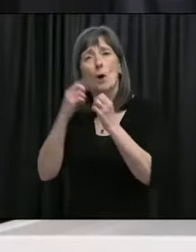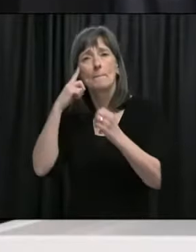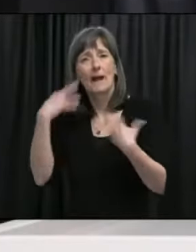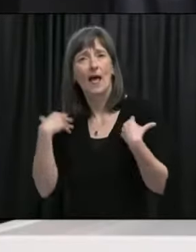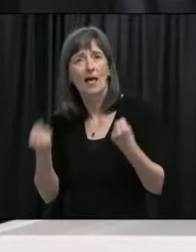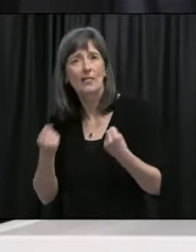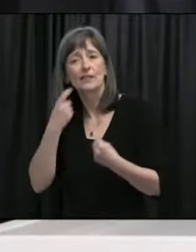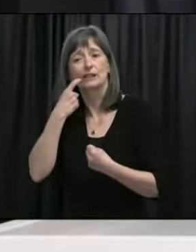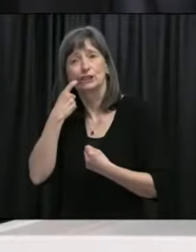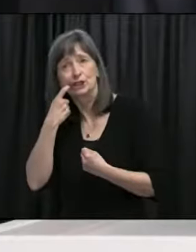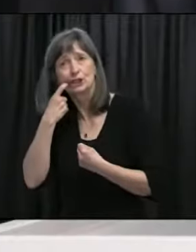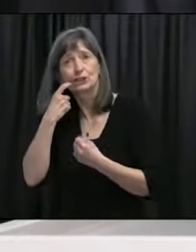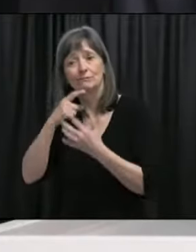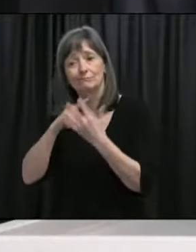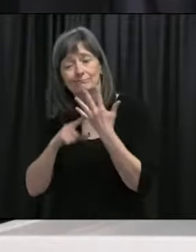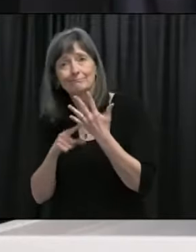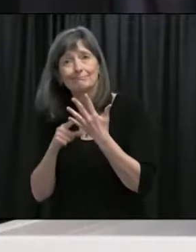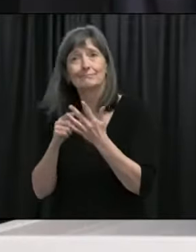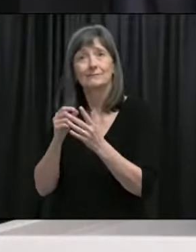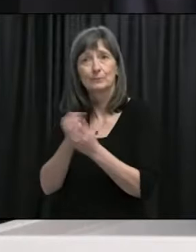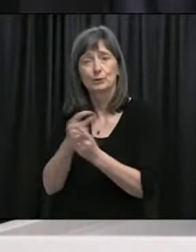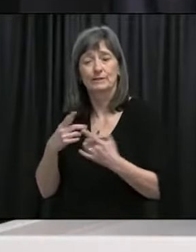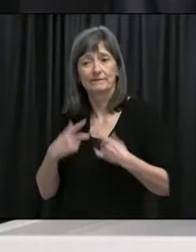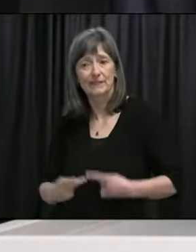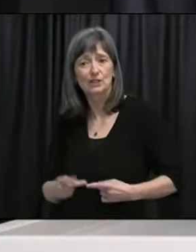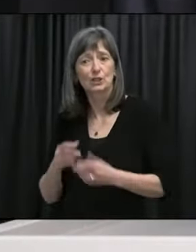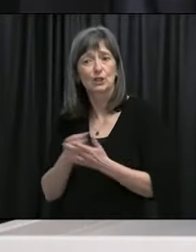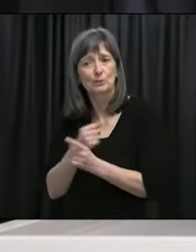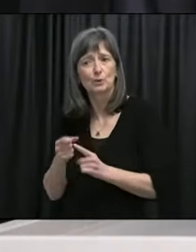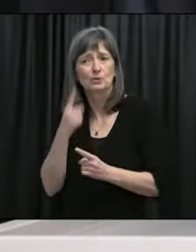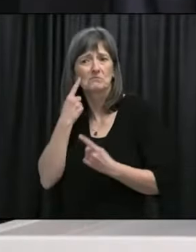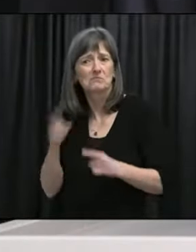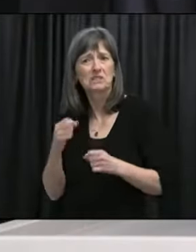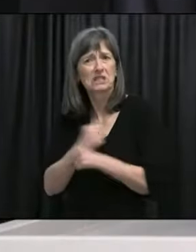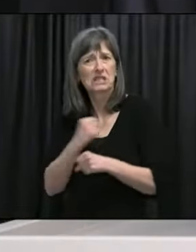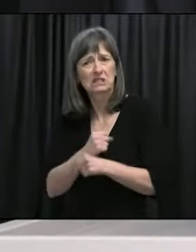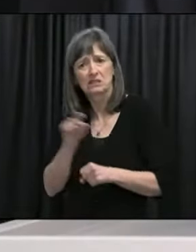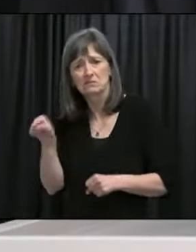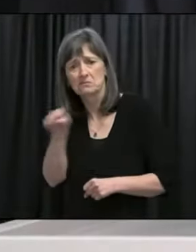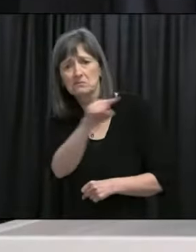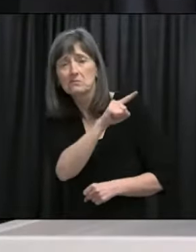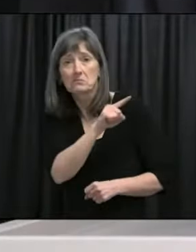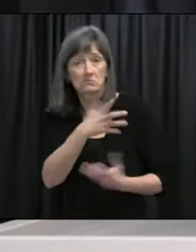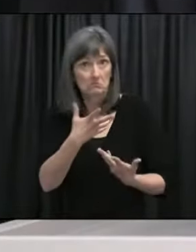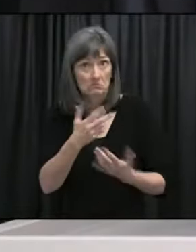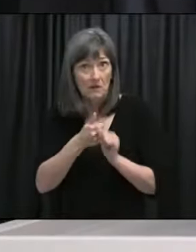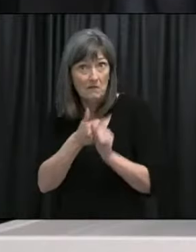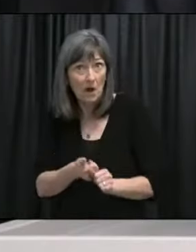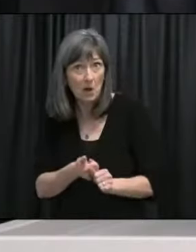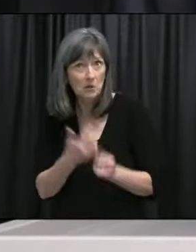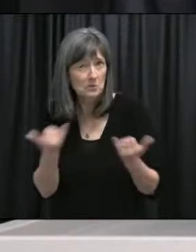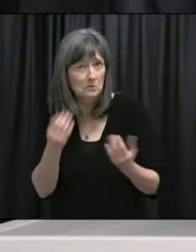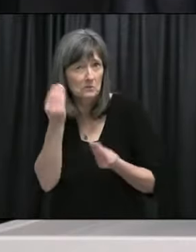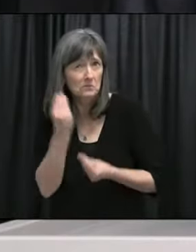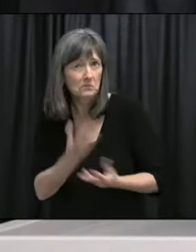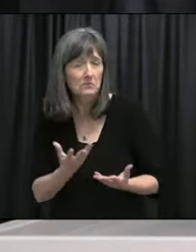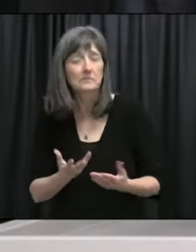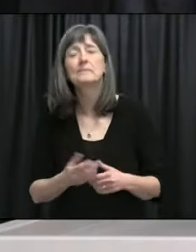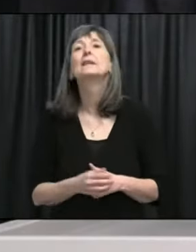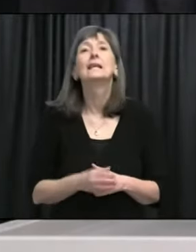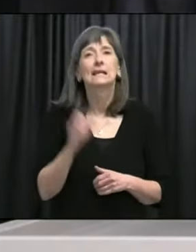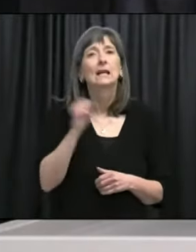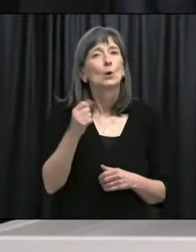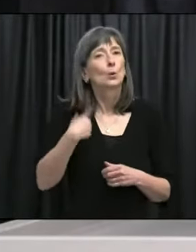Thank you very much, uh, Peter. Certainly we do track, uh, statistics with regards to, uh, substance use, uh,